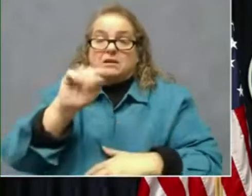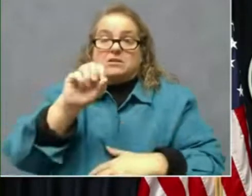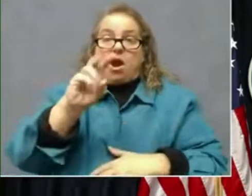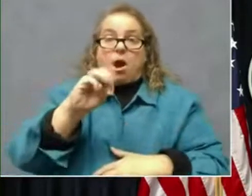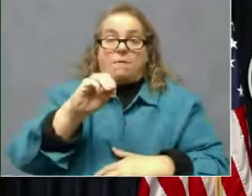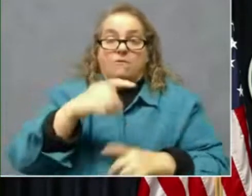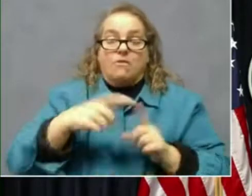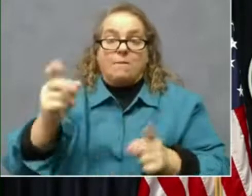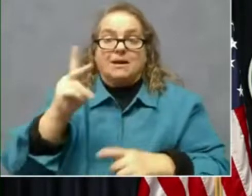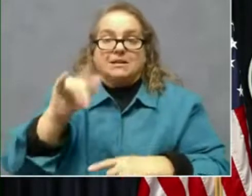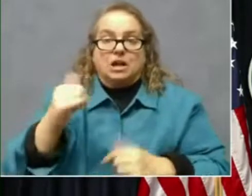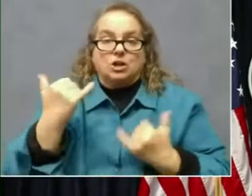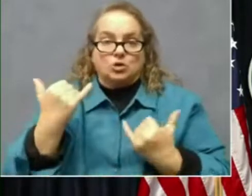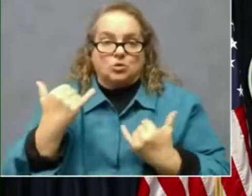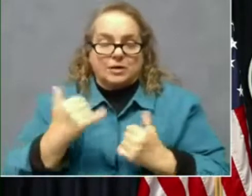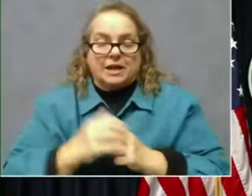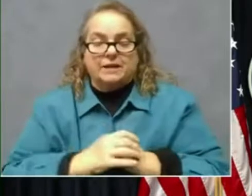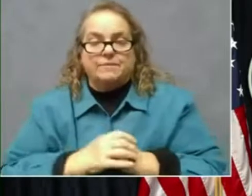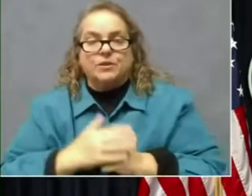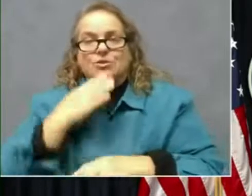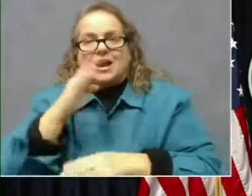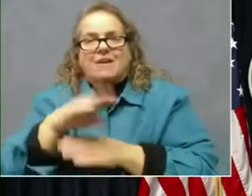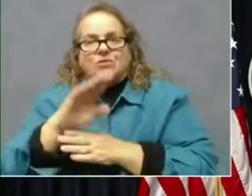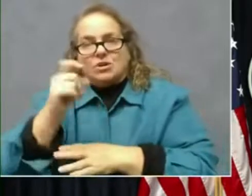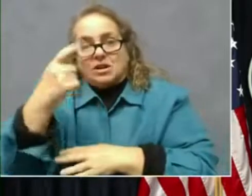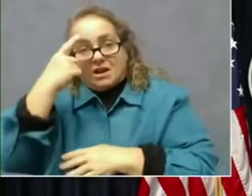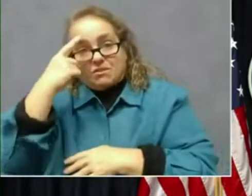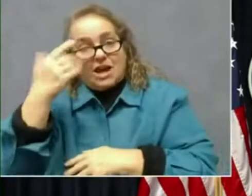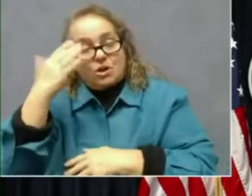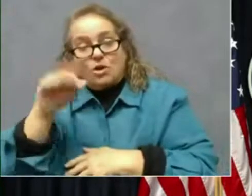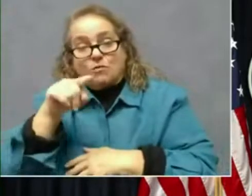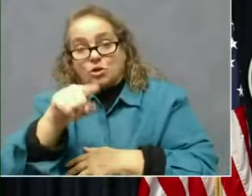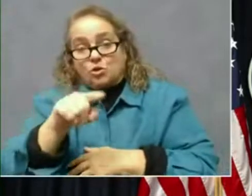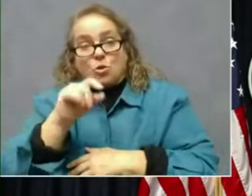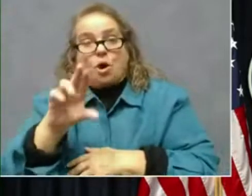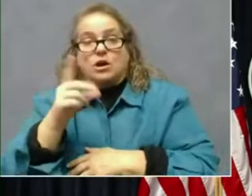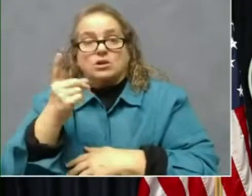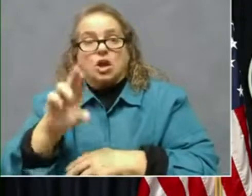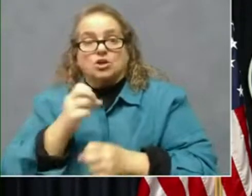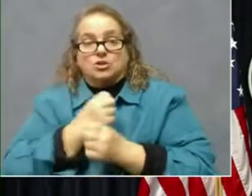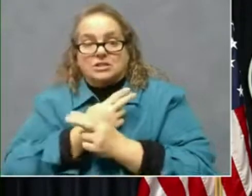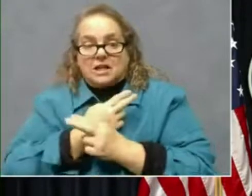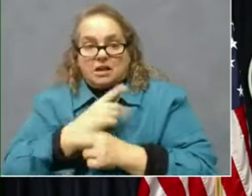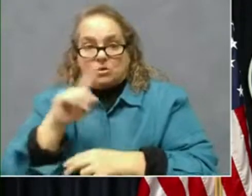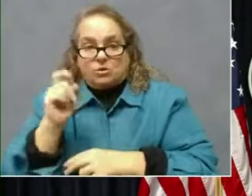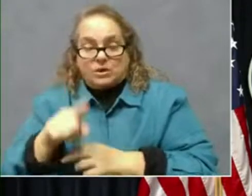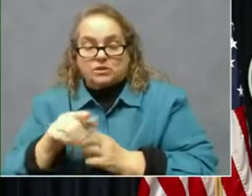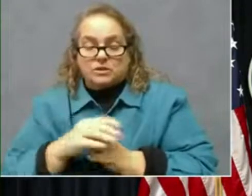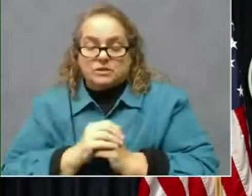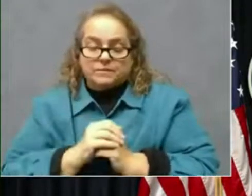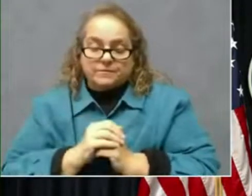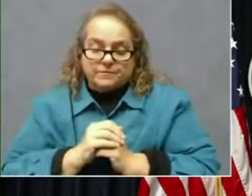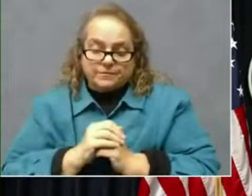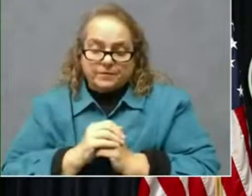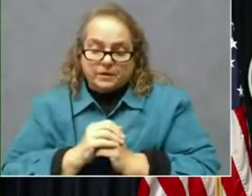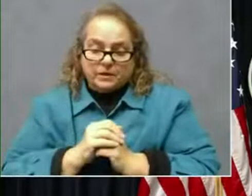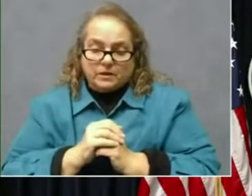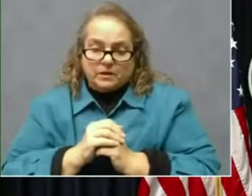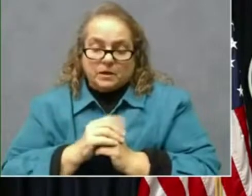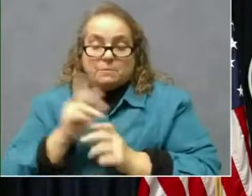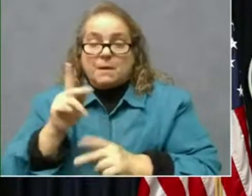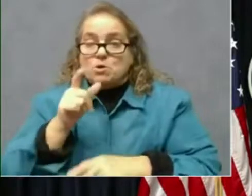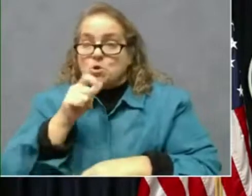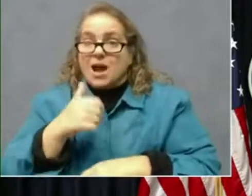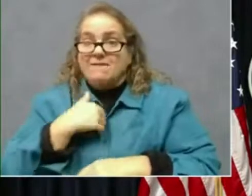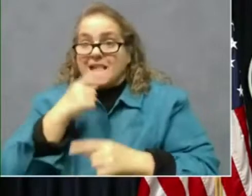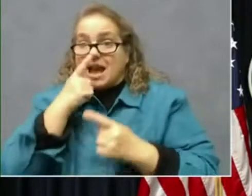Good afternoon, governor. Uh, I don't know if you want to take this or if this is more of a doctor stack, uh, question, but, uh, folks who have allergies, there are